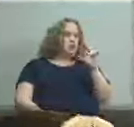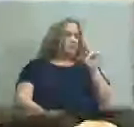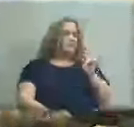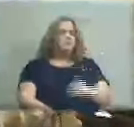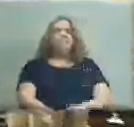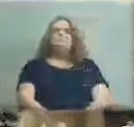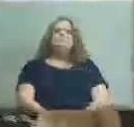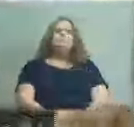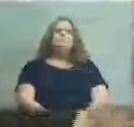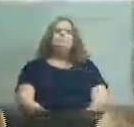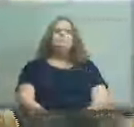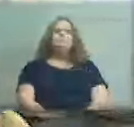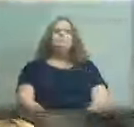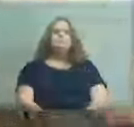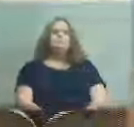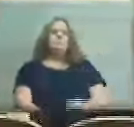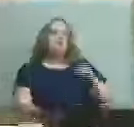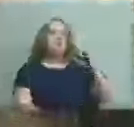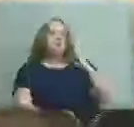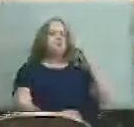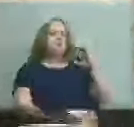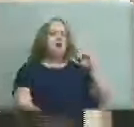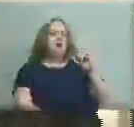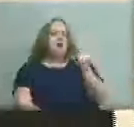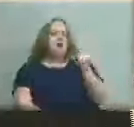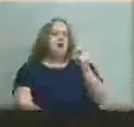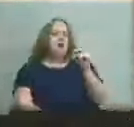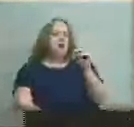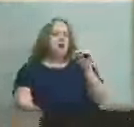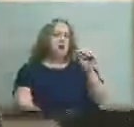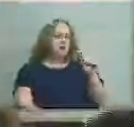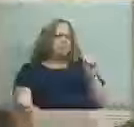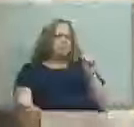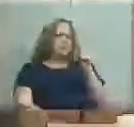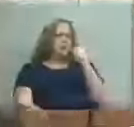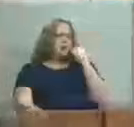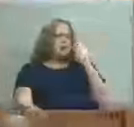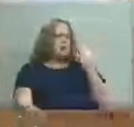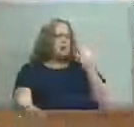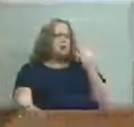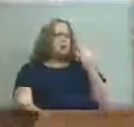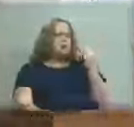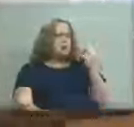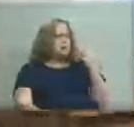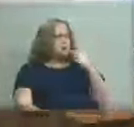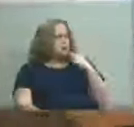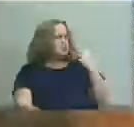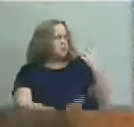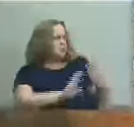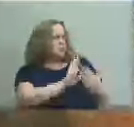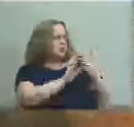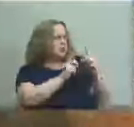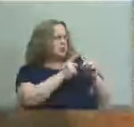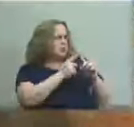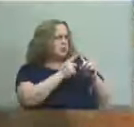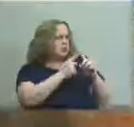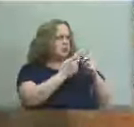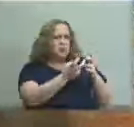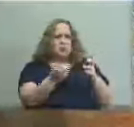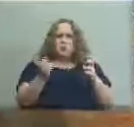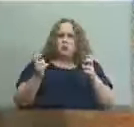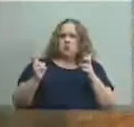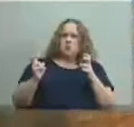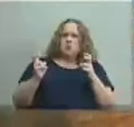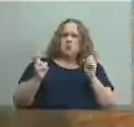yeah and uh chair jones i i don't know if this should be directed well i think it should probably be directed to my peers more than